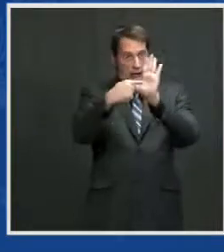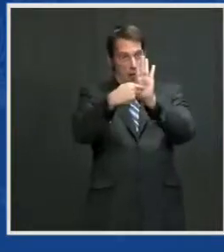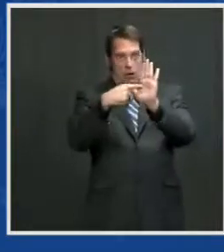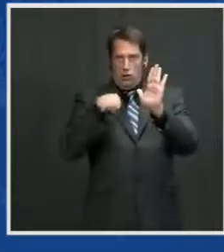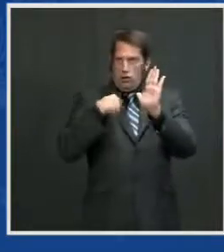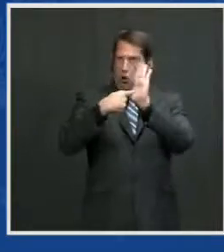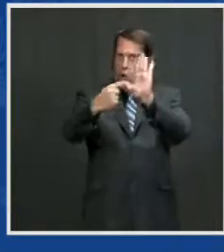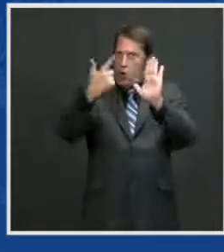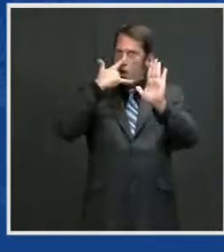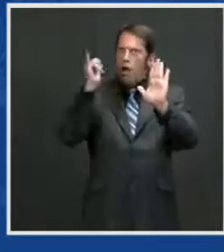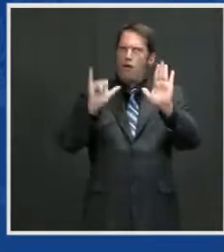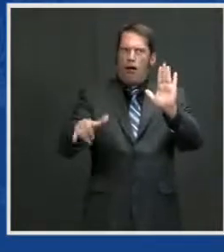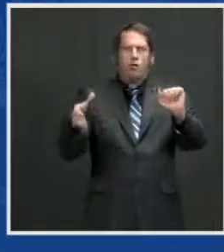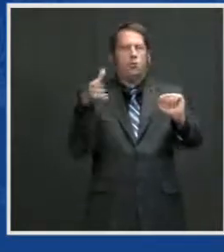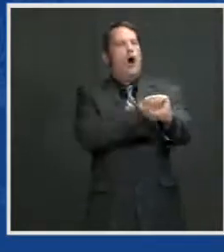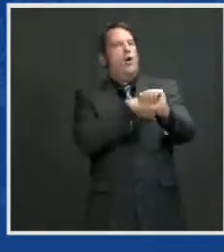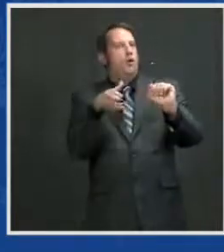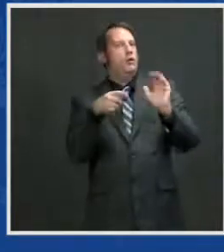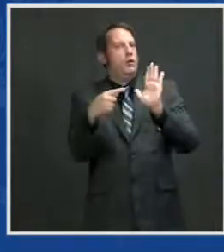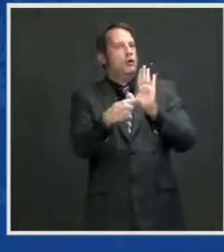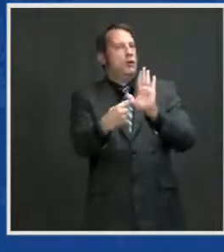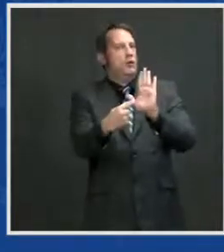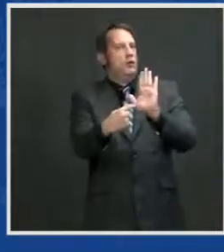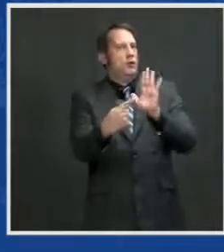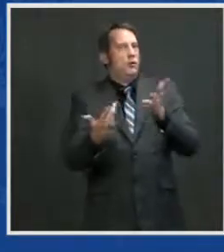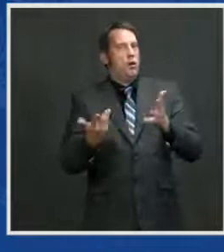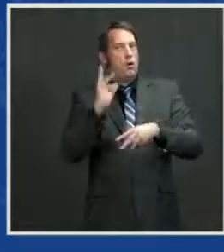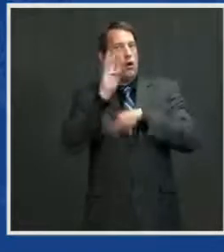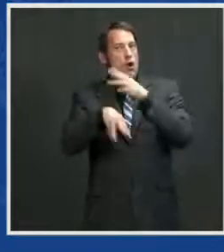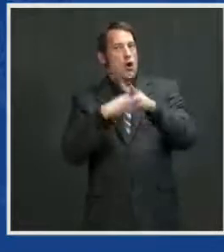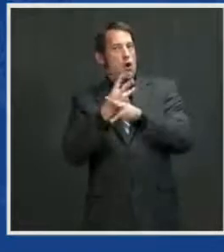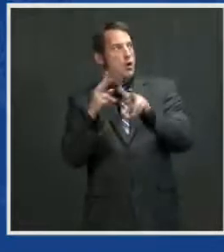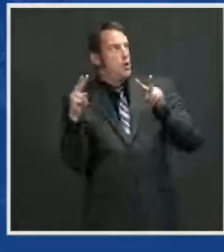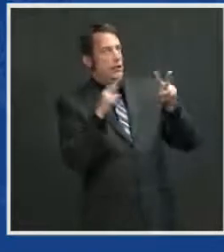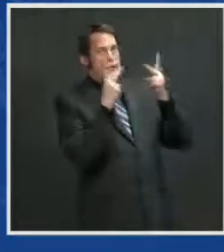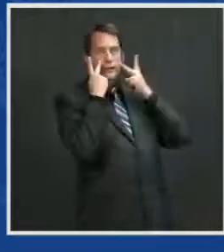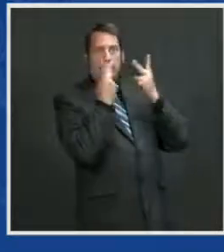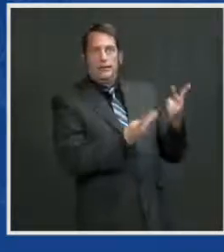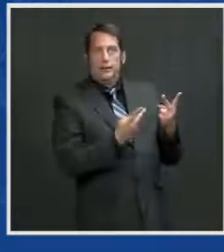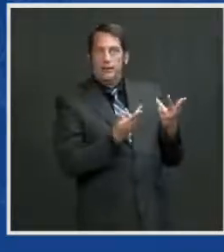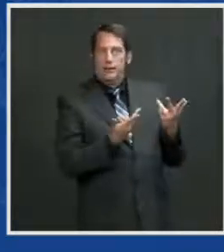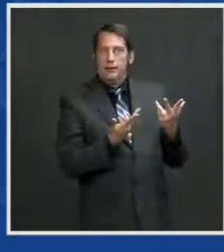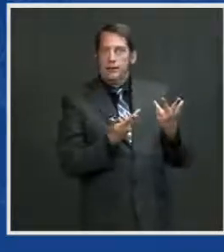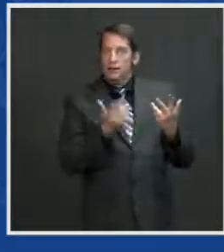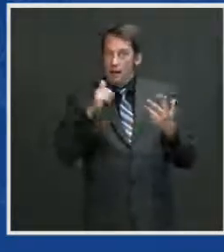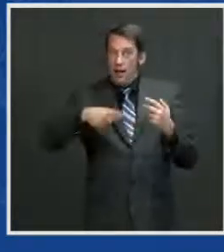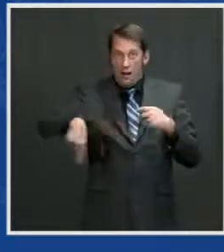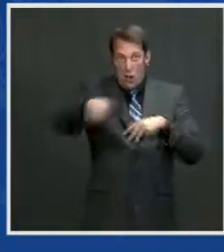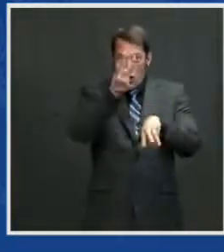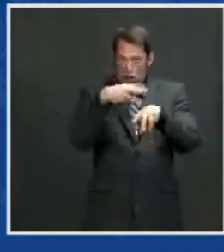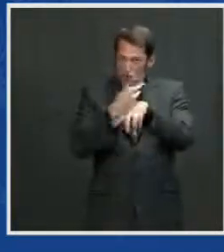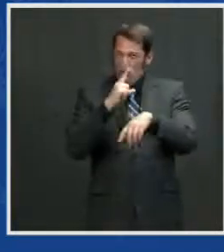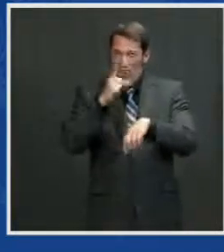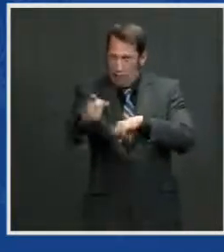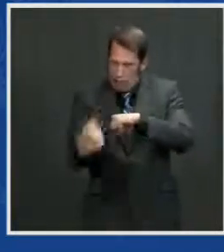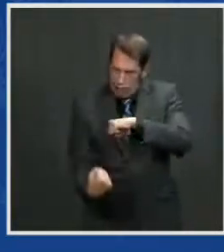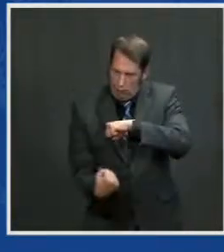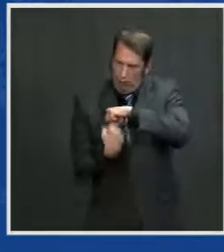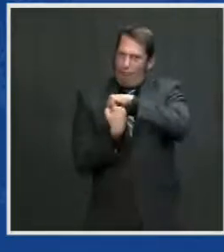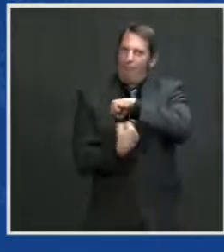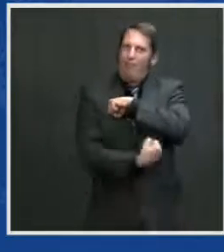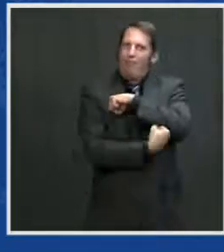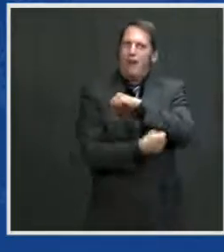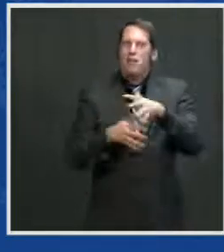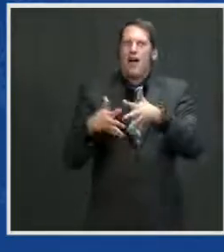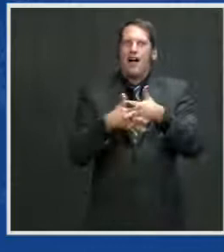you are the solid steel spine of America, around which alliances are built and strengthened